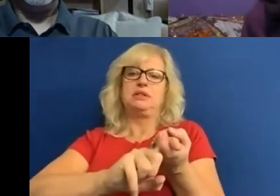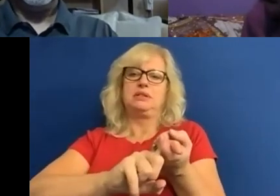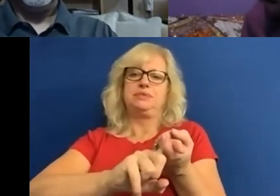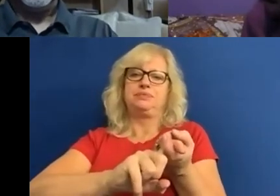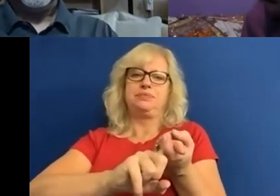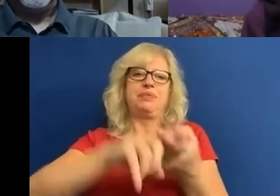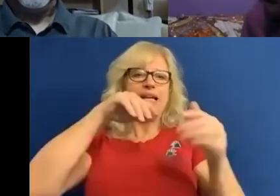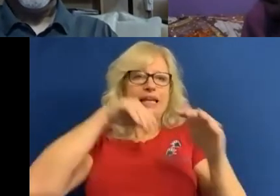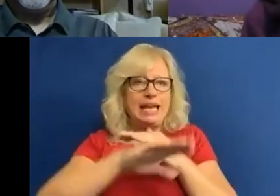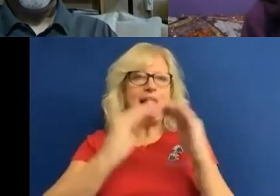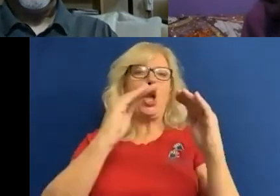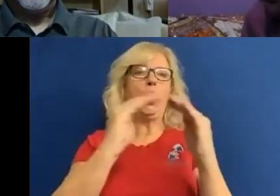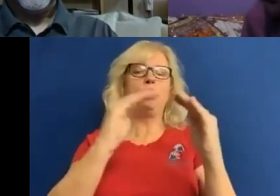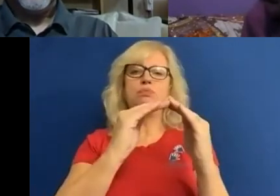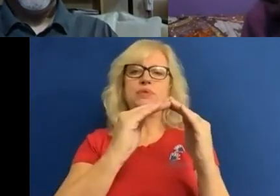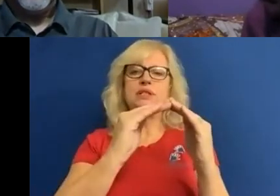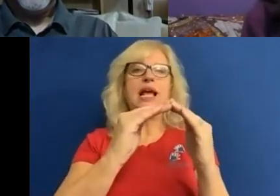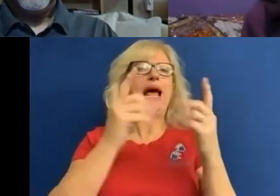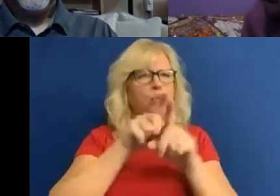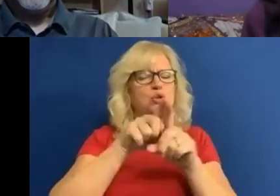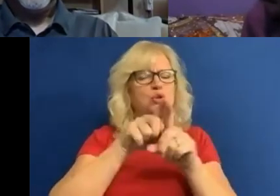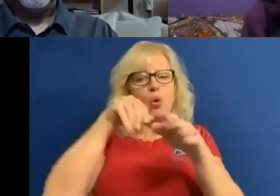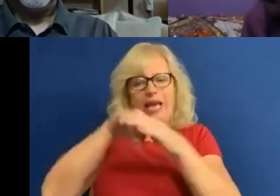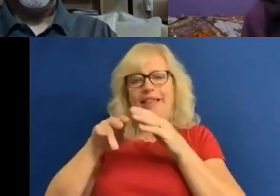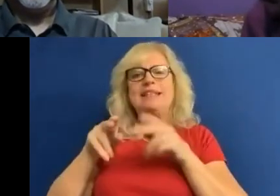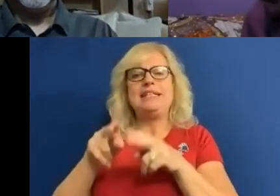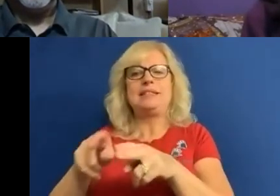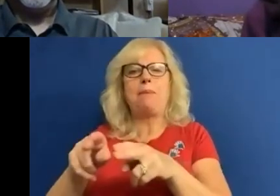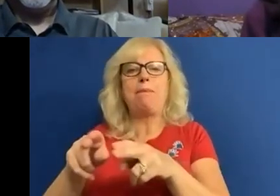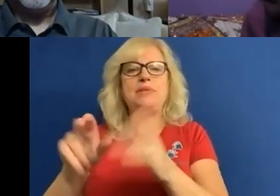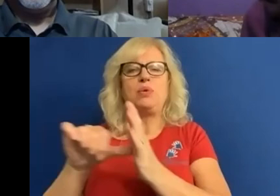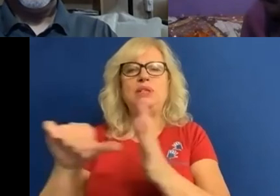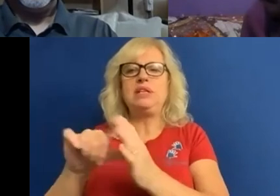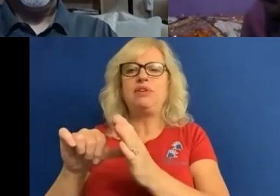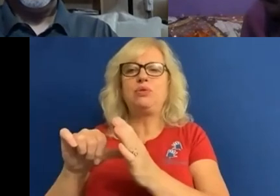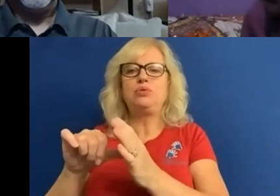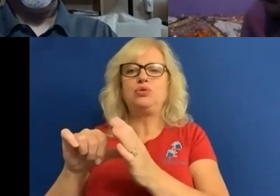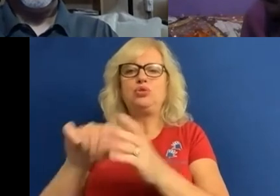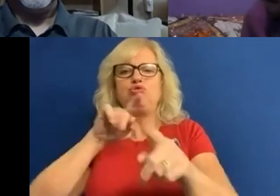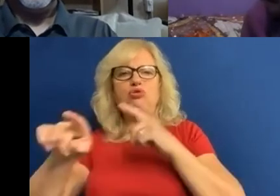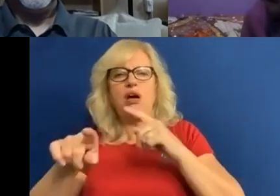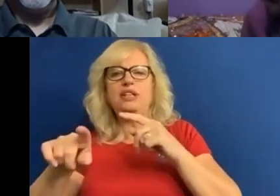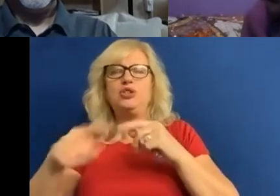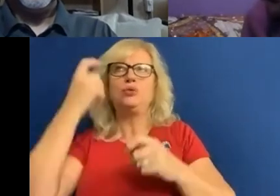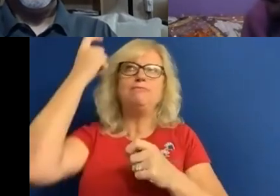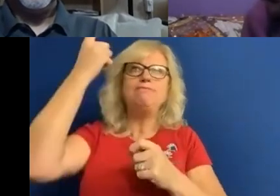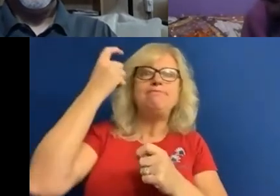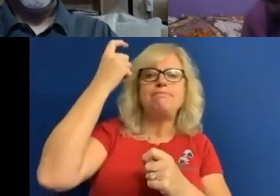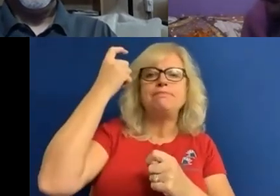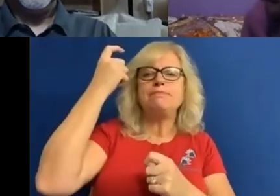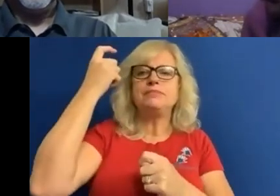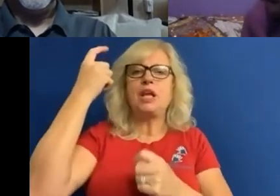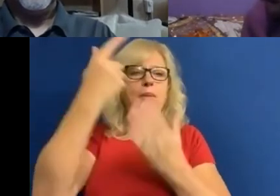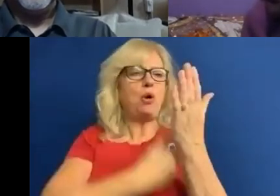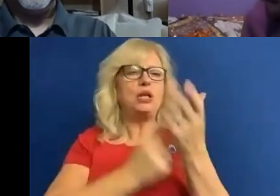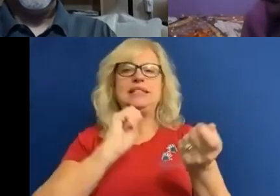their homes and systematically within a system that it's difficult to even try to consider, you know, policy